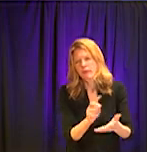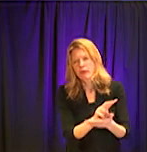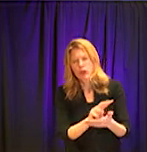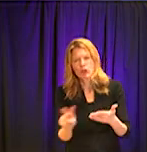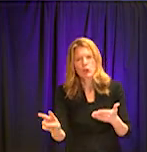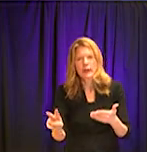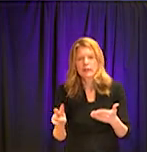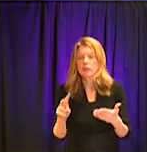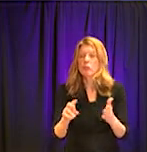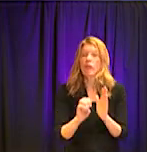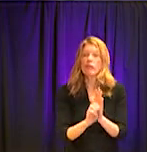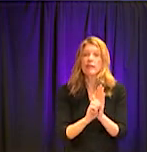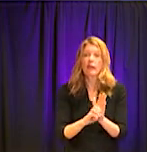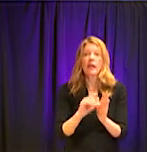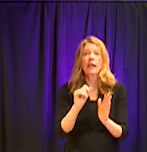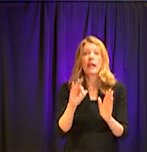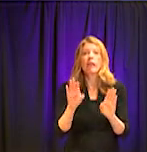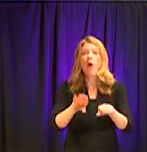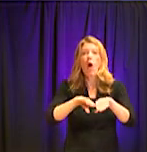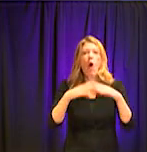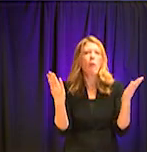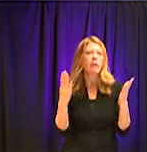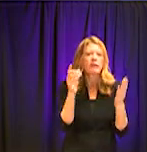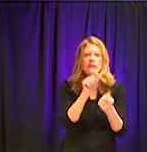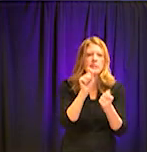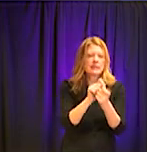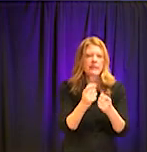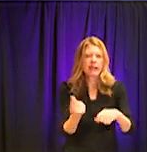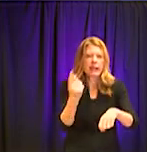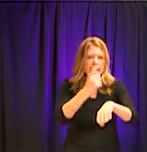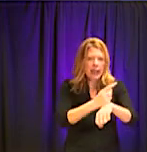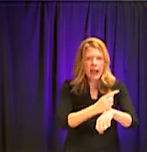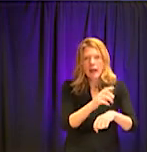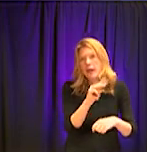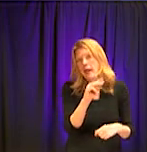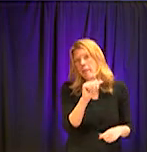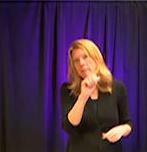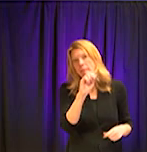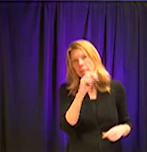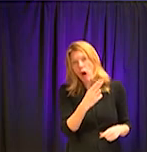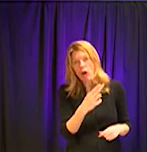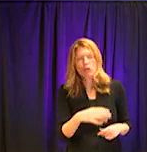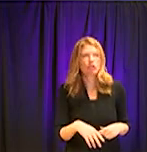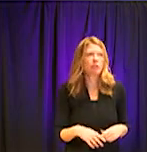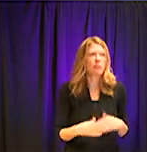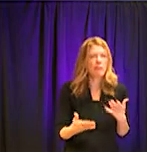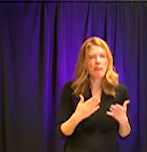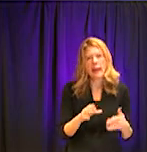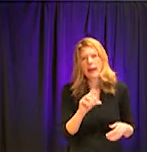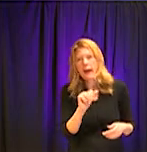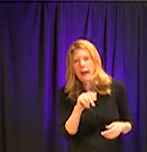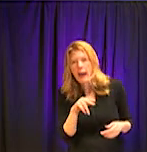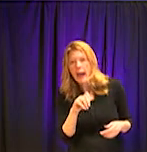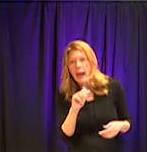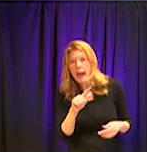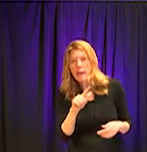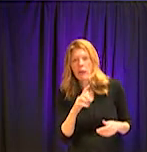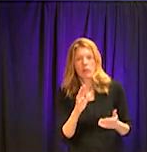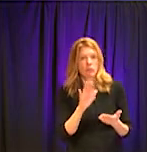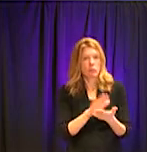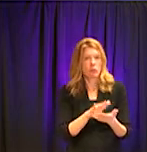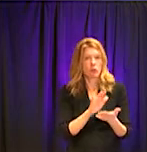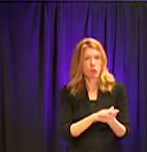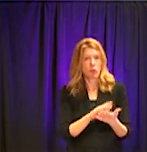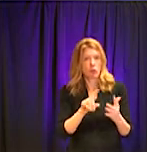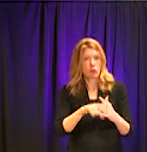let's say we reopen on X number day, um, in March or April, uh, when school starts back, we're going to